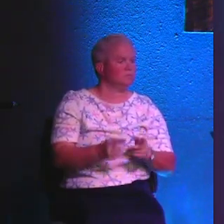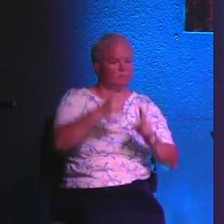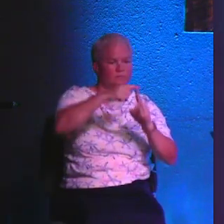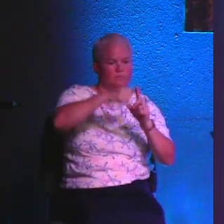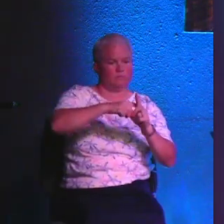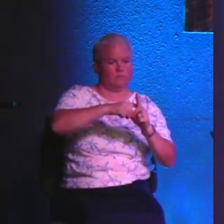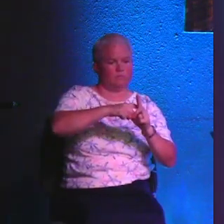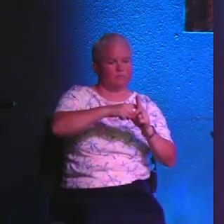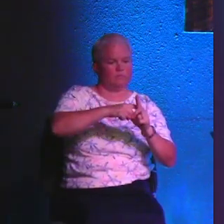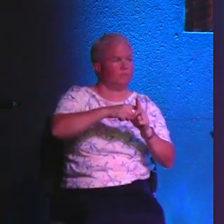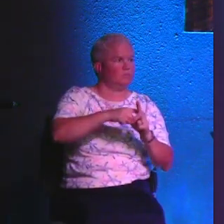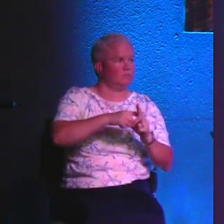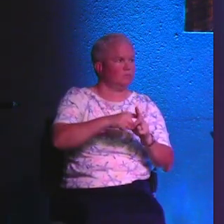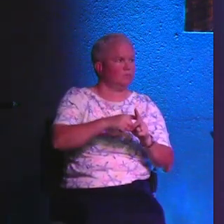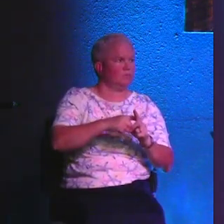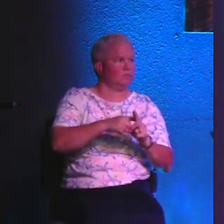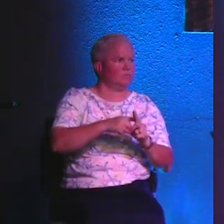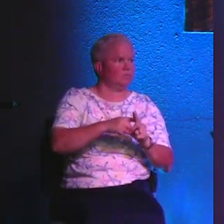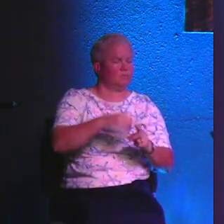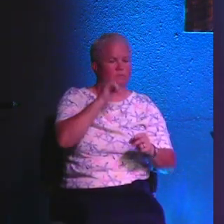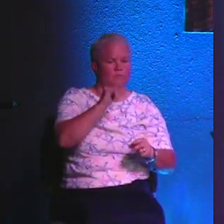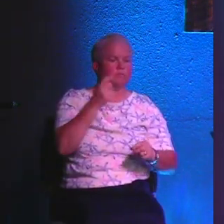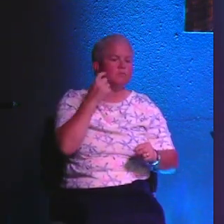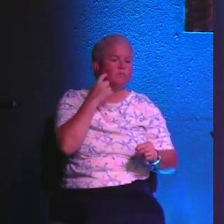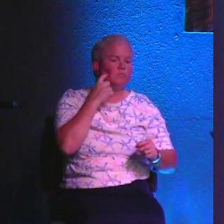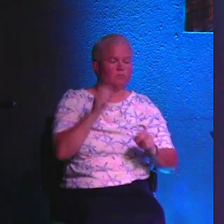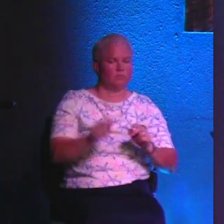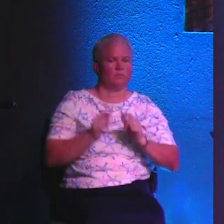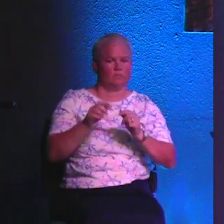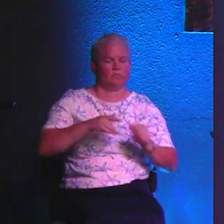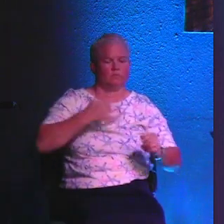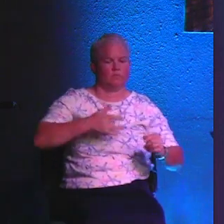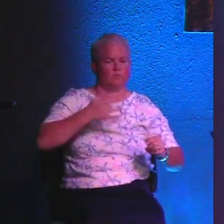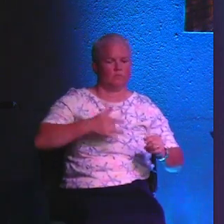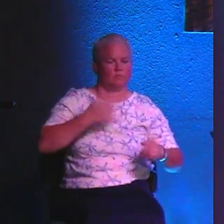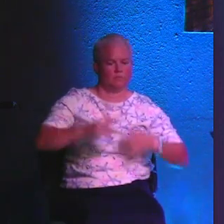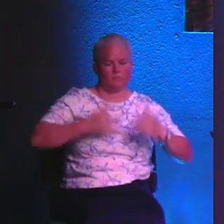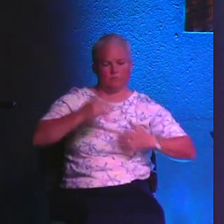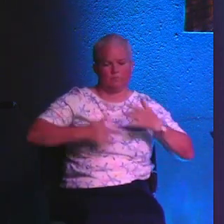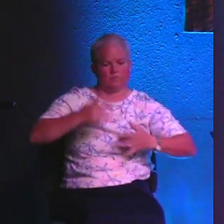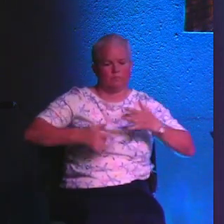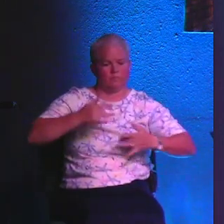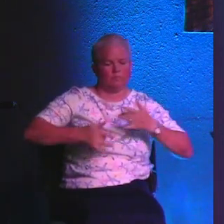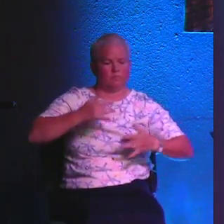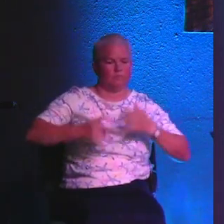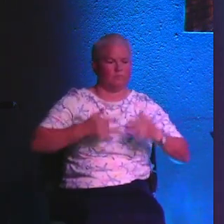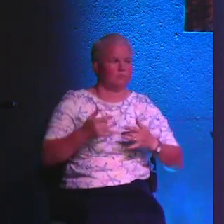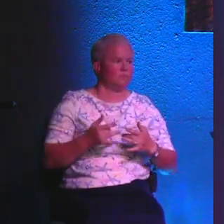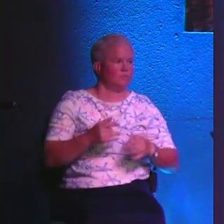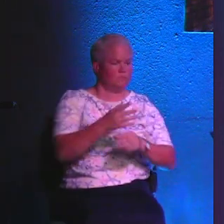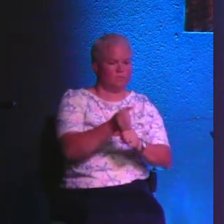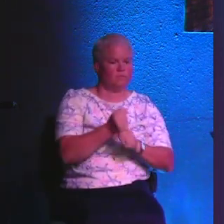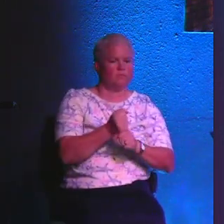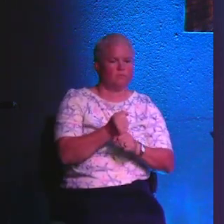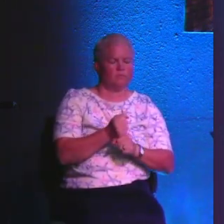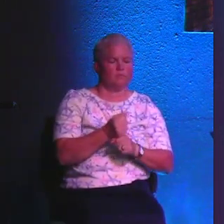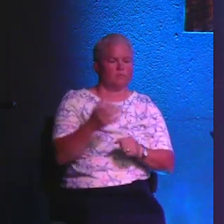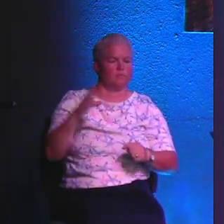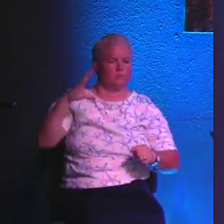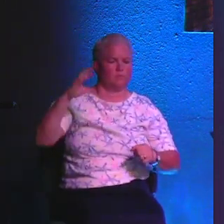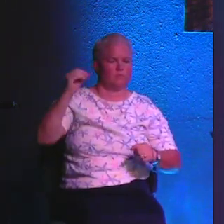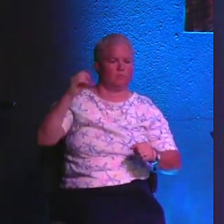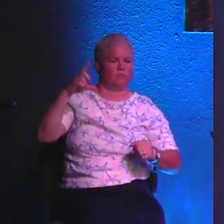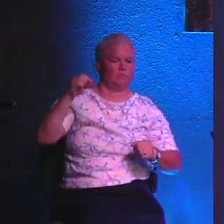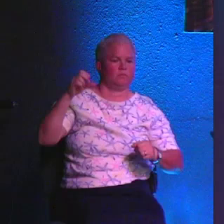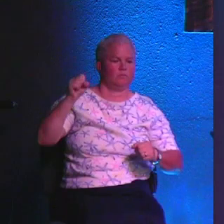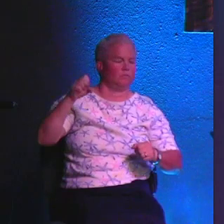in a couple months. It's just, it just feels like that. So I'm excited. I'm excited to get back into Colossians